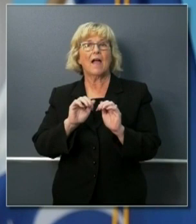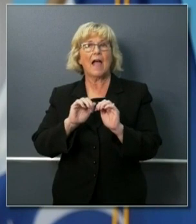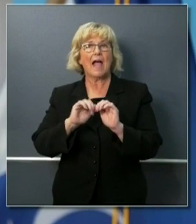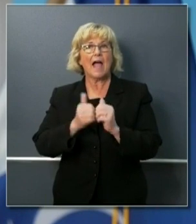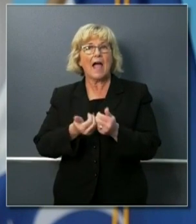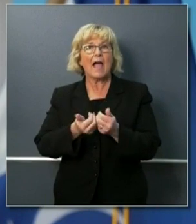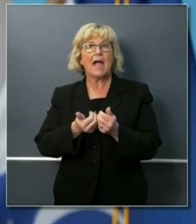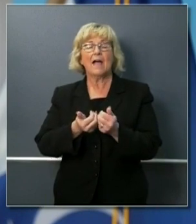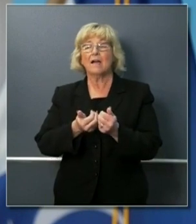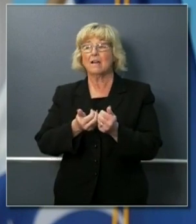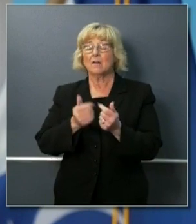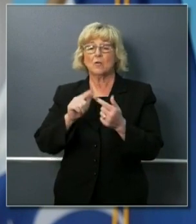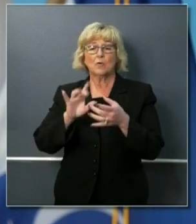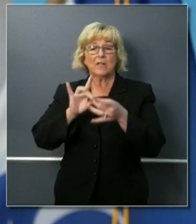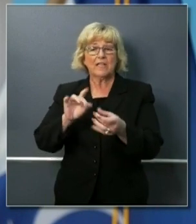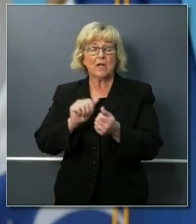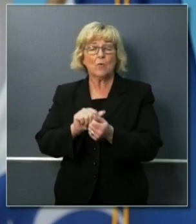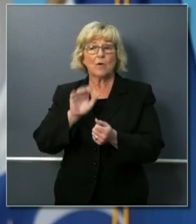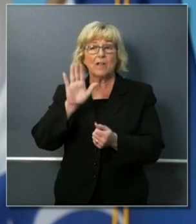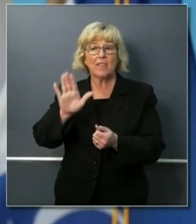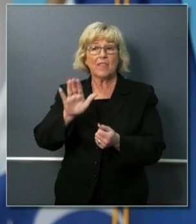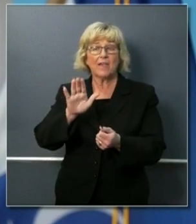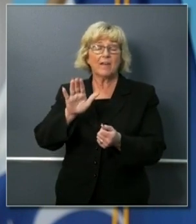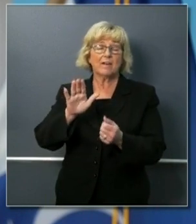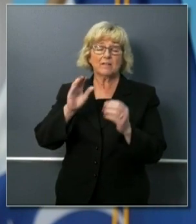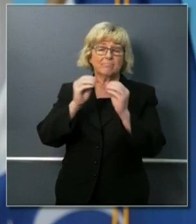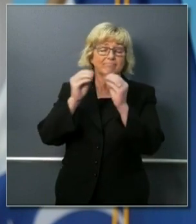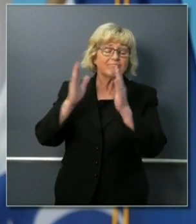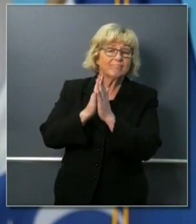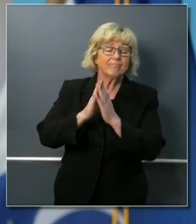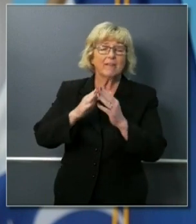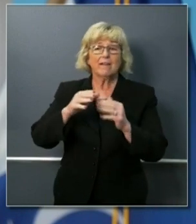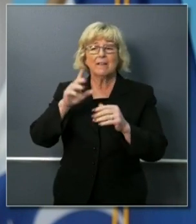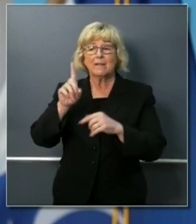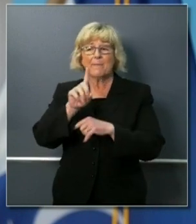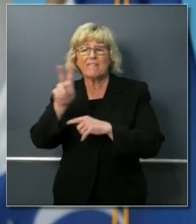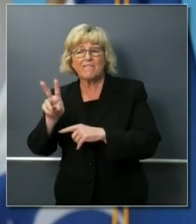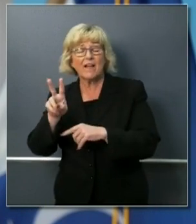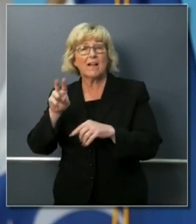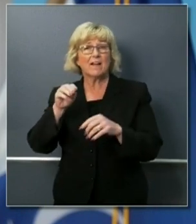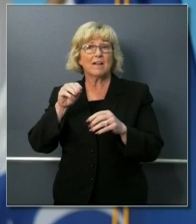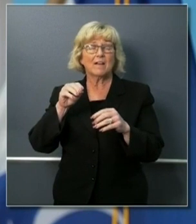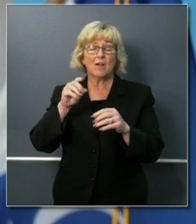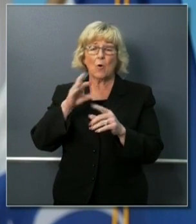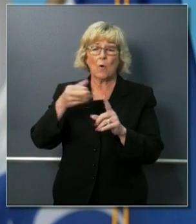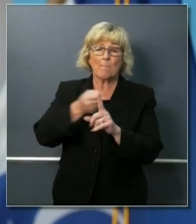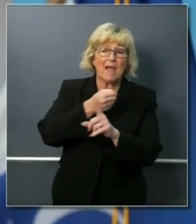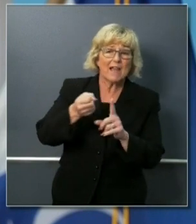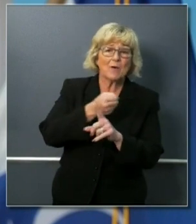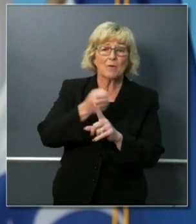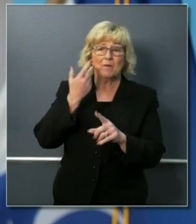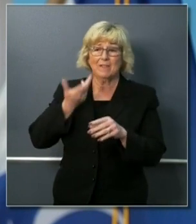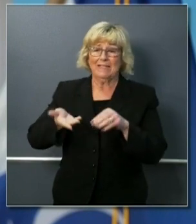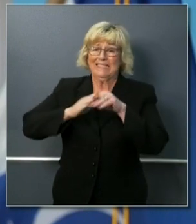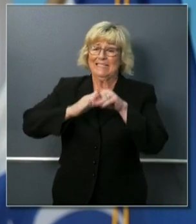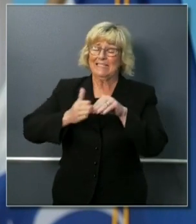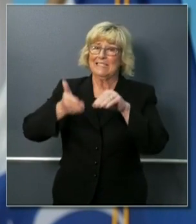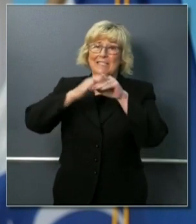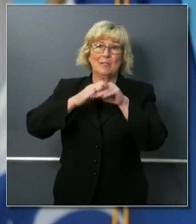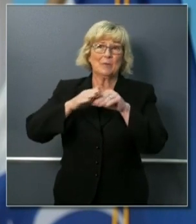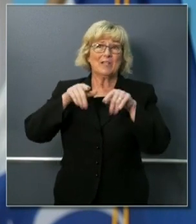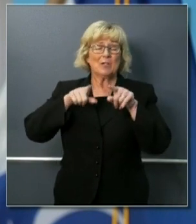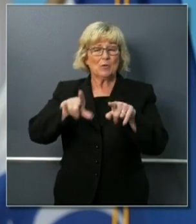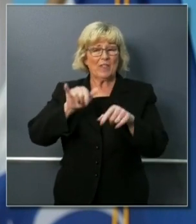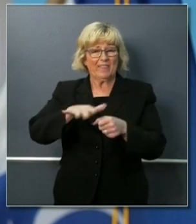domestic violence intimate partner battering we're seeing increasing in times